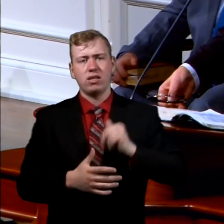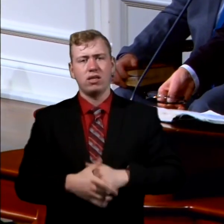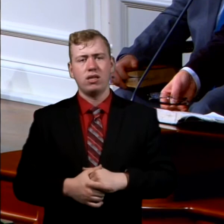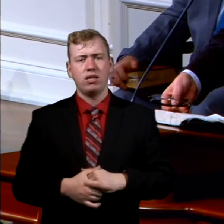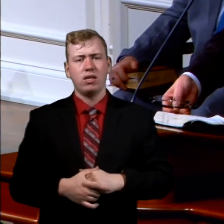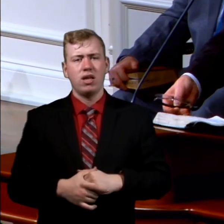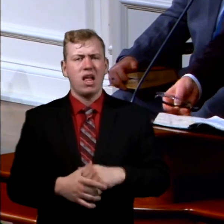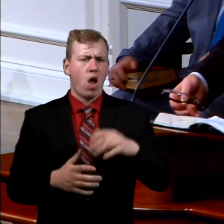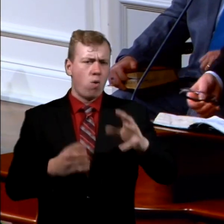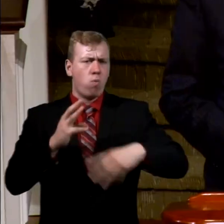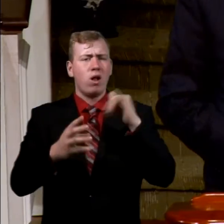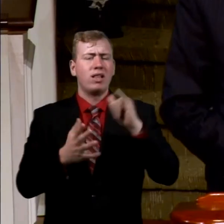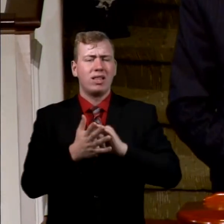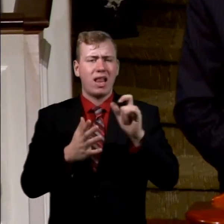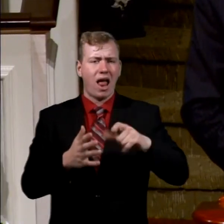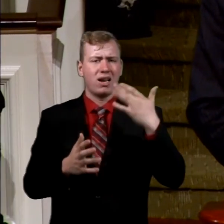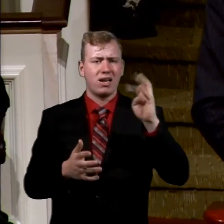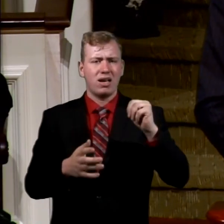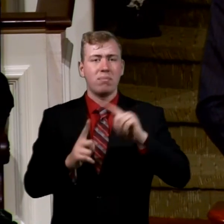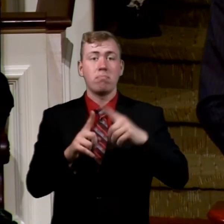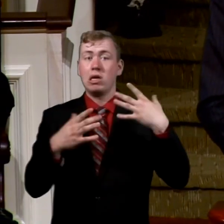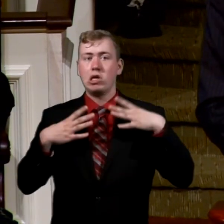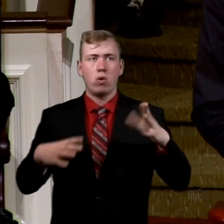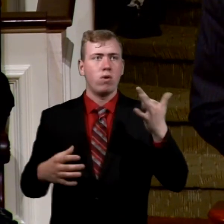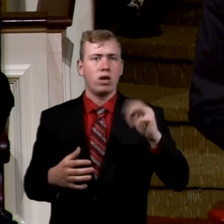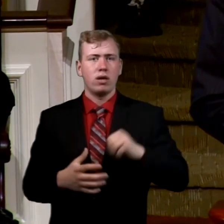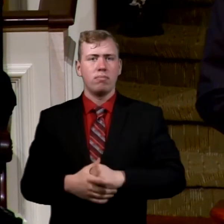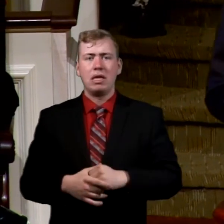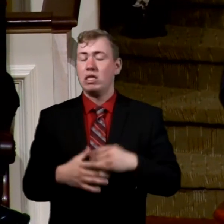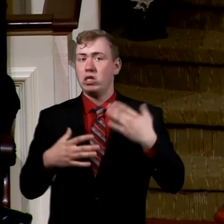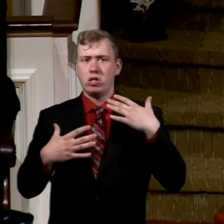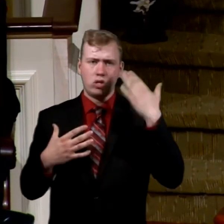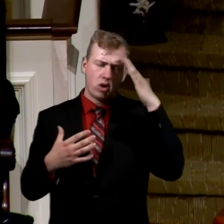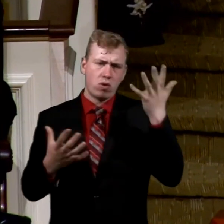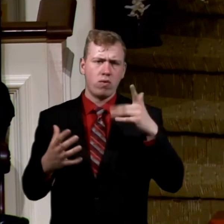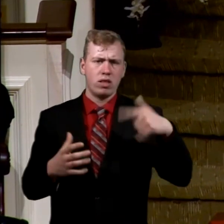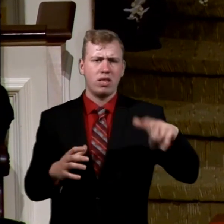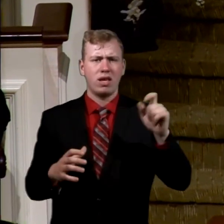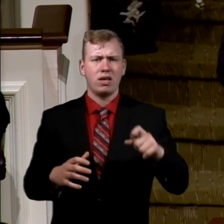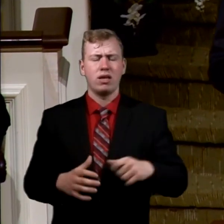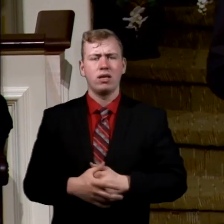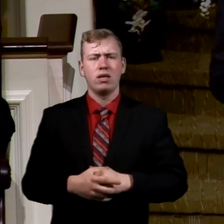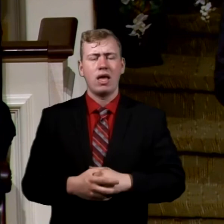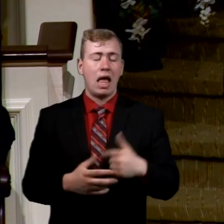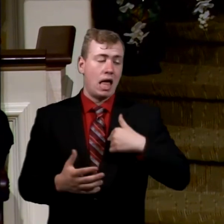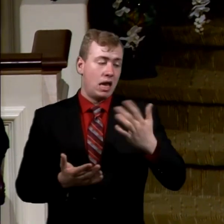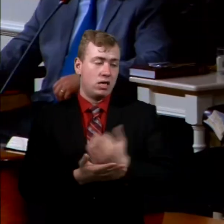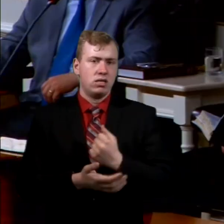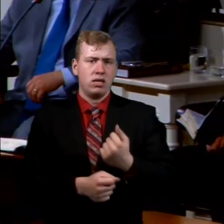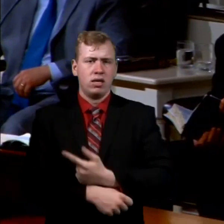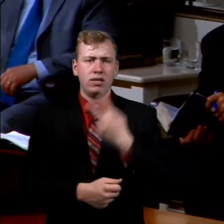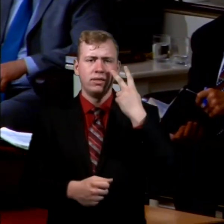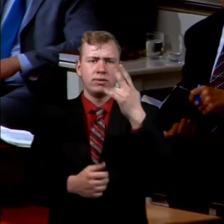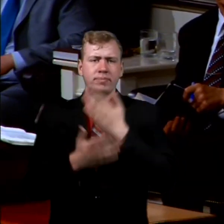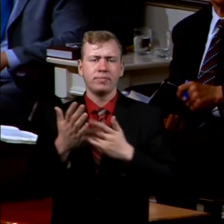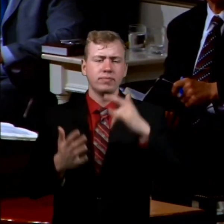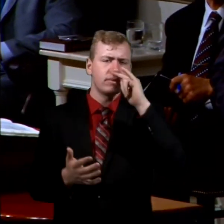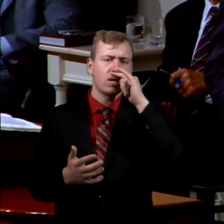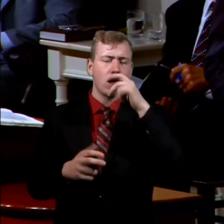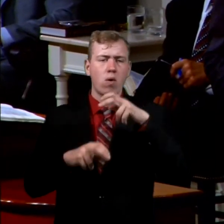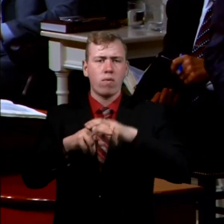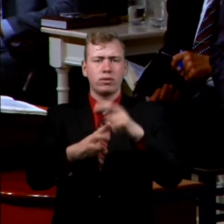A world that needs Him, but they don't want Him. They don't even know what they need. As I had a chance today to see some children ride a